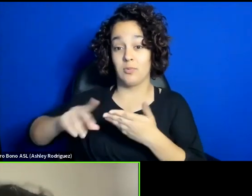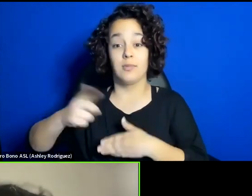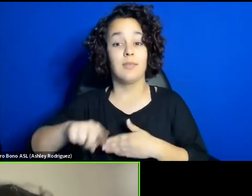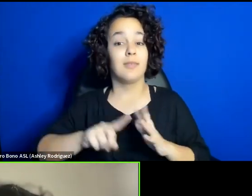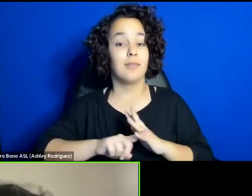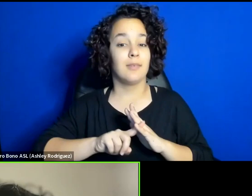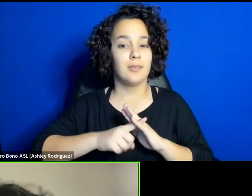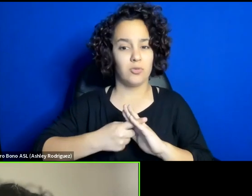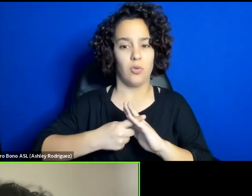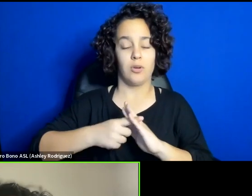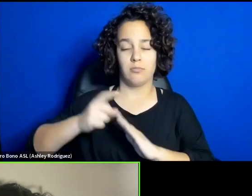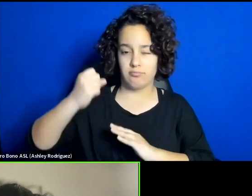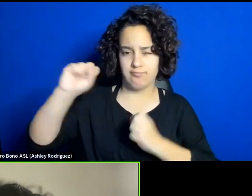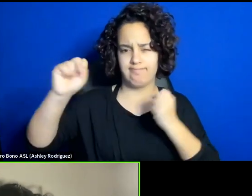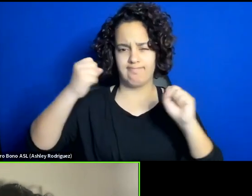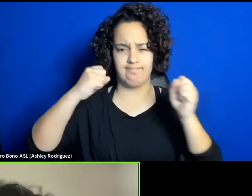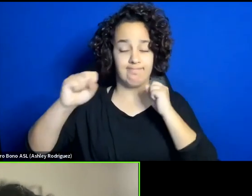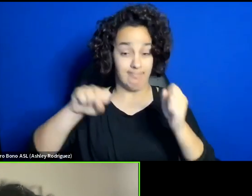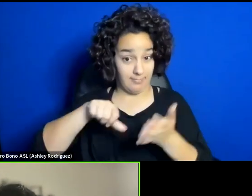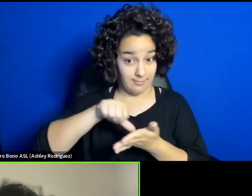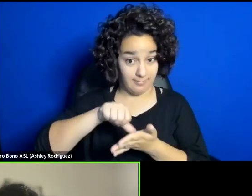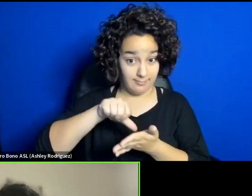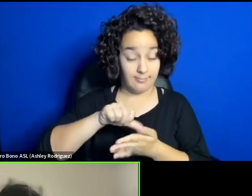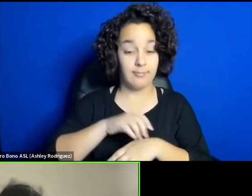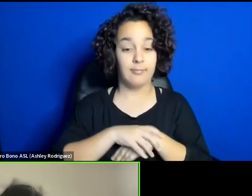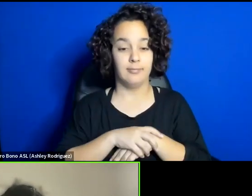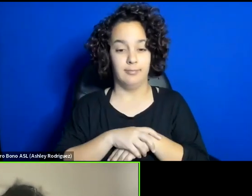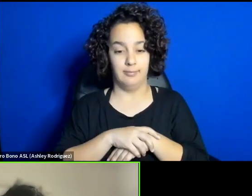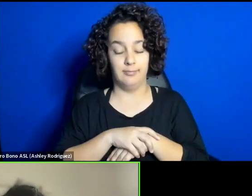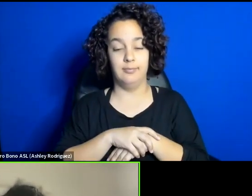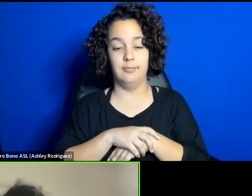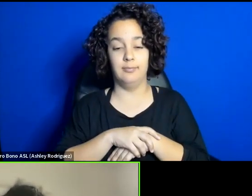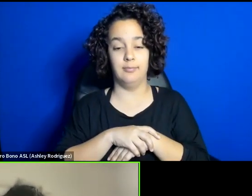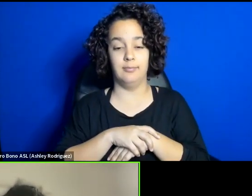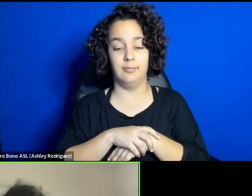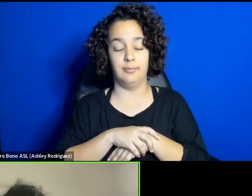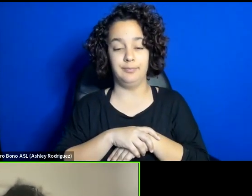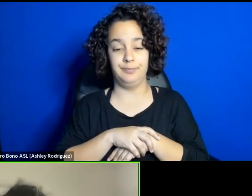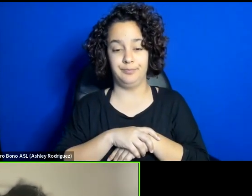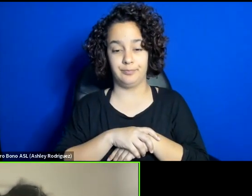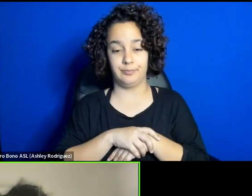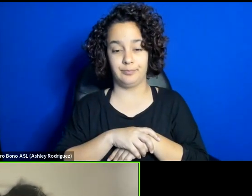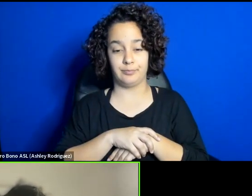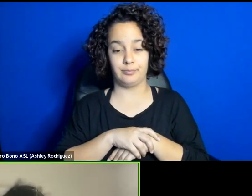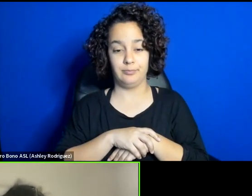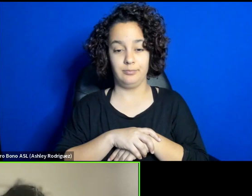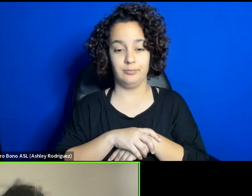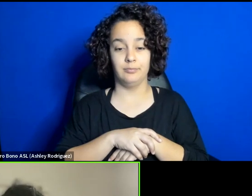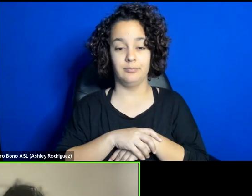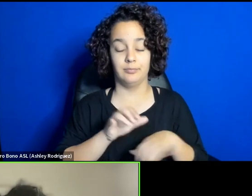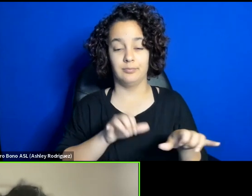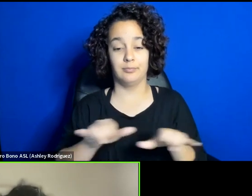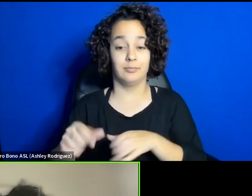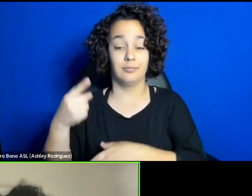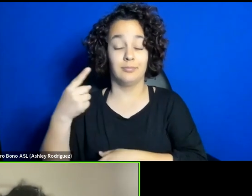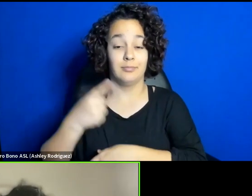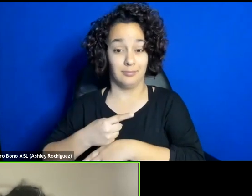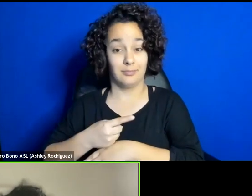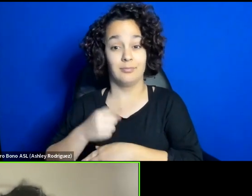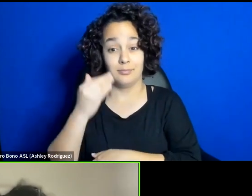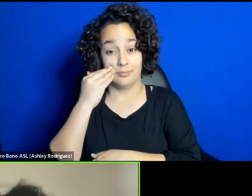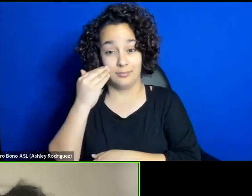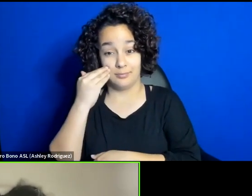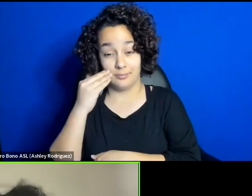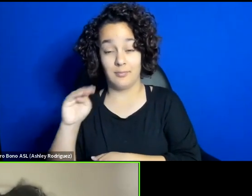protesting in Iran, just the day, the same day that Masajina Amini was buried, were the